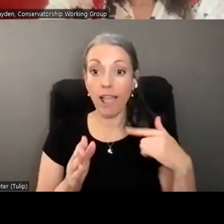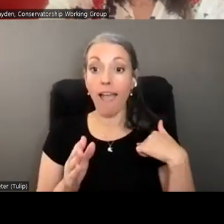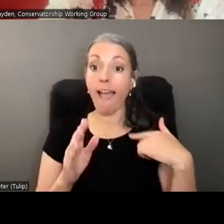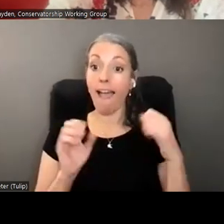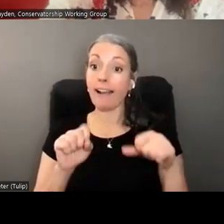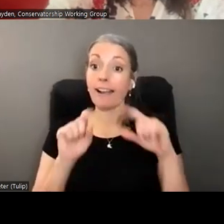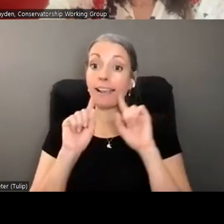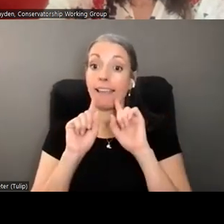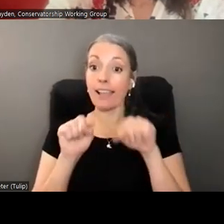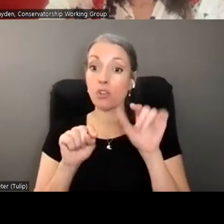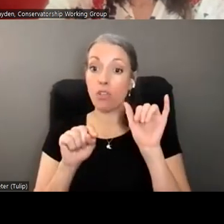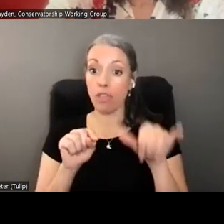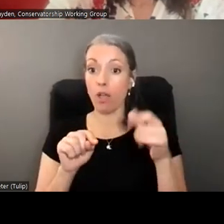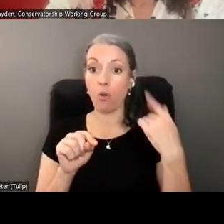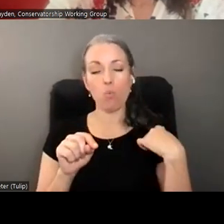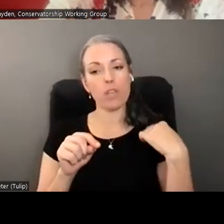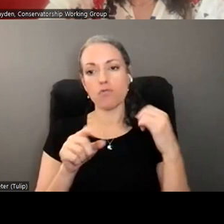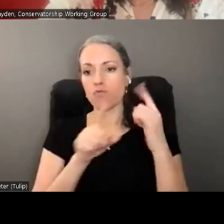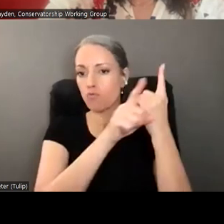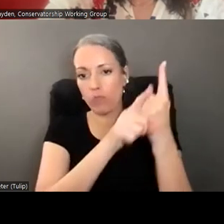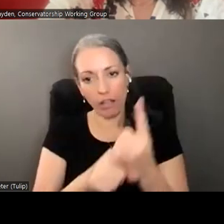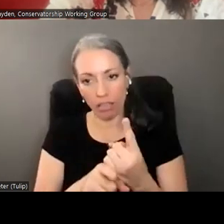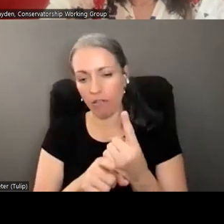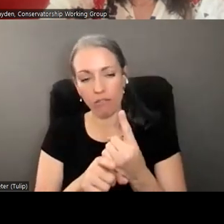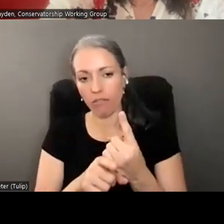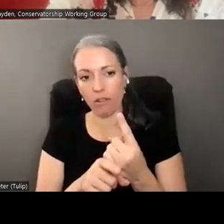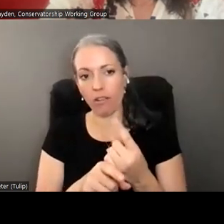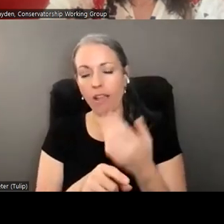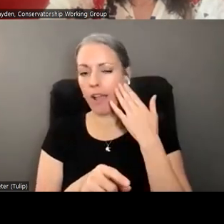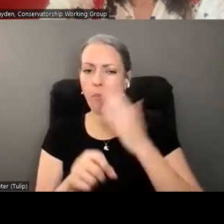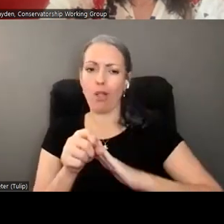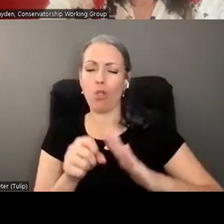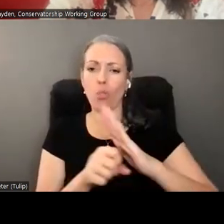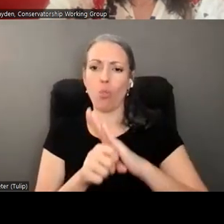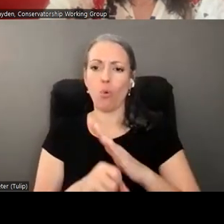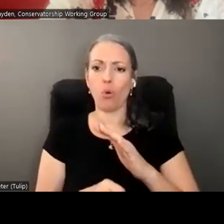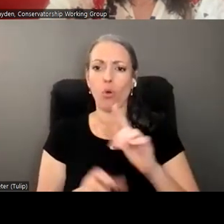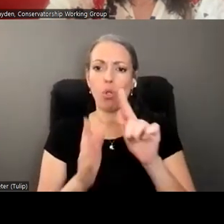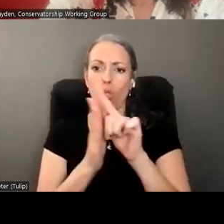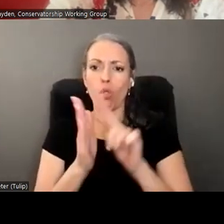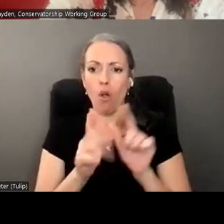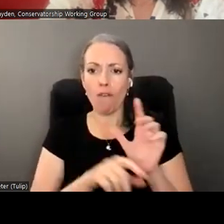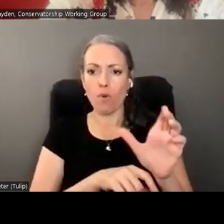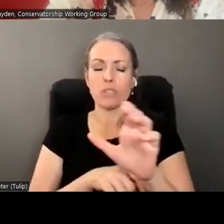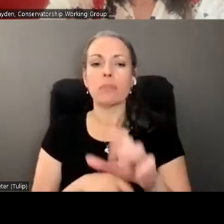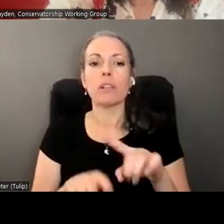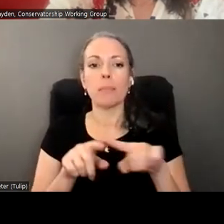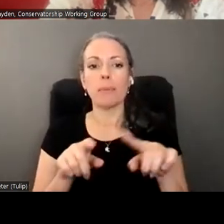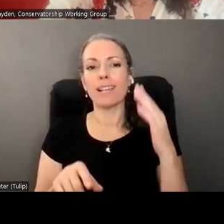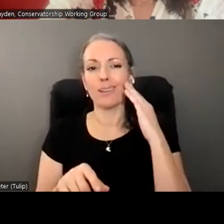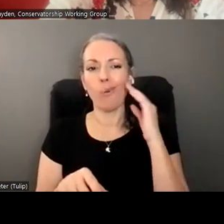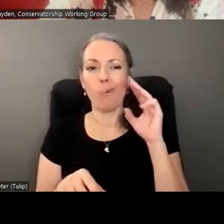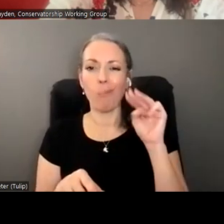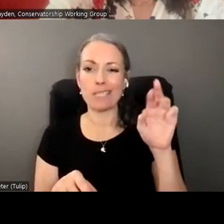standpoint. We do it quite regularly. I don't know about local law enforcement. It is just, you know, I say just a misdemeanor. But